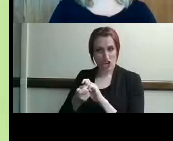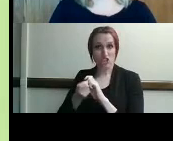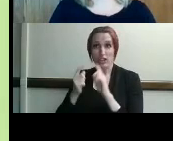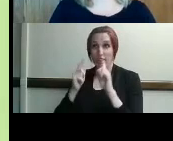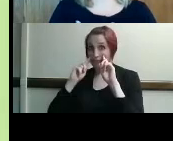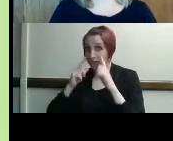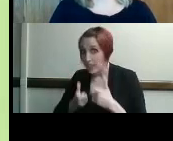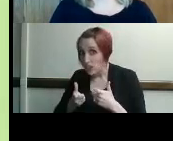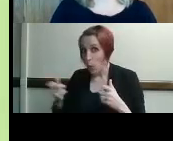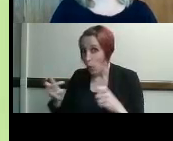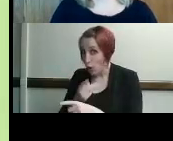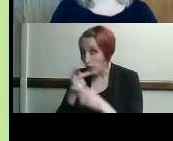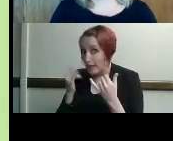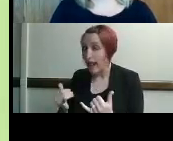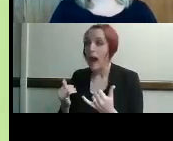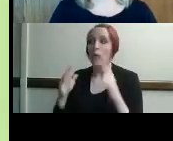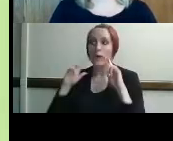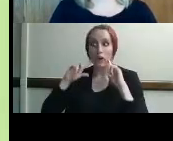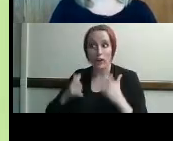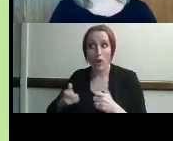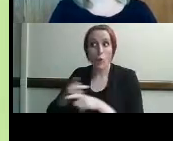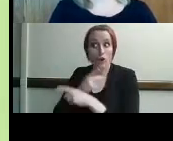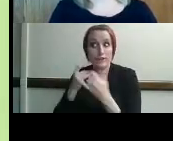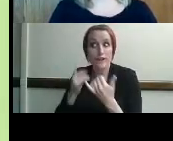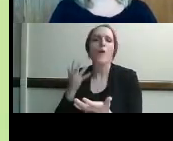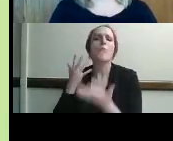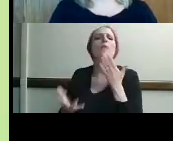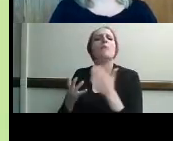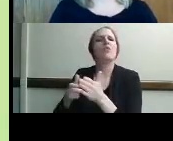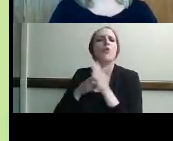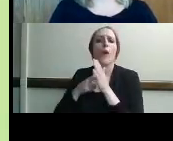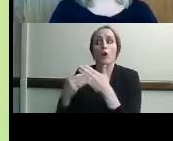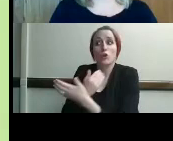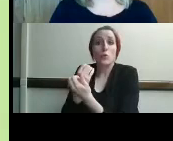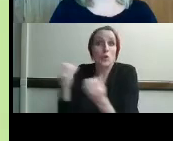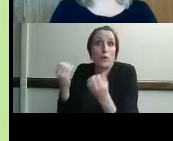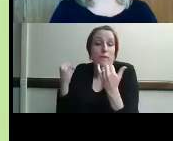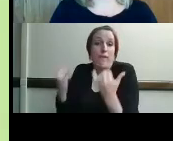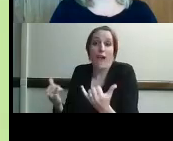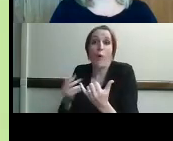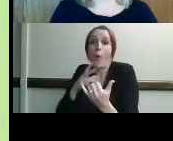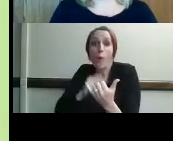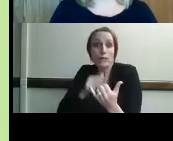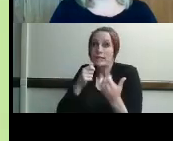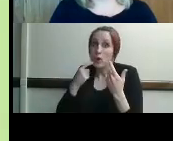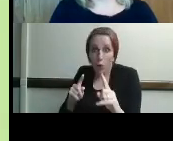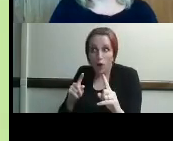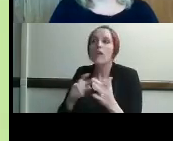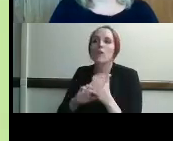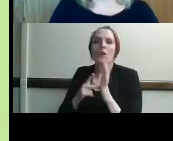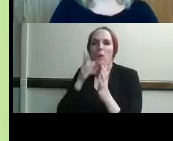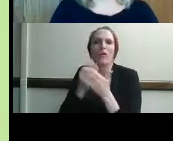situational change that might require or will require a different form of equipment